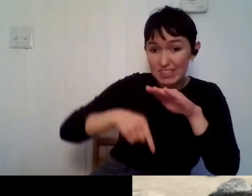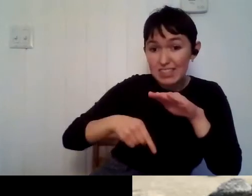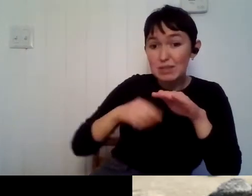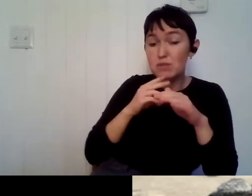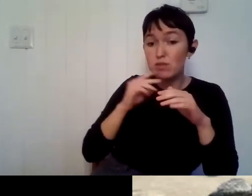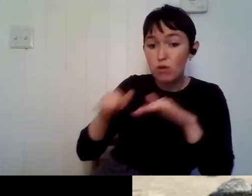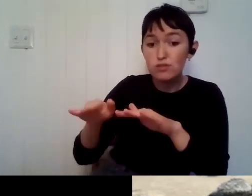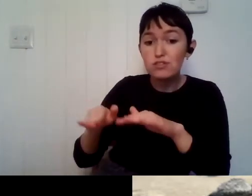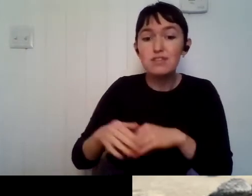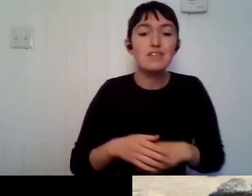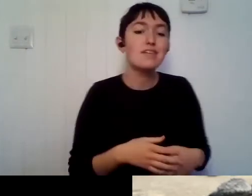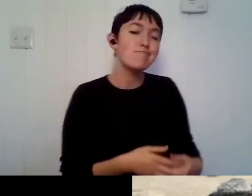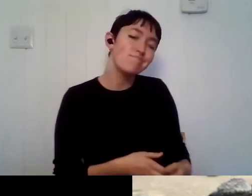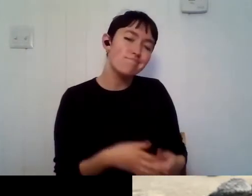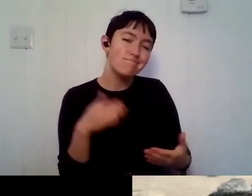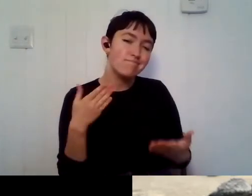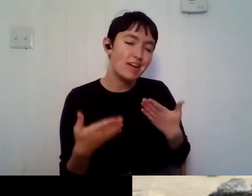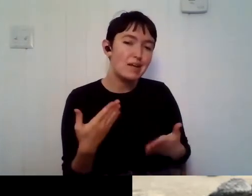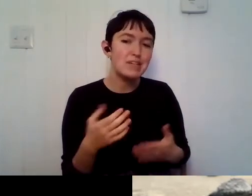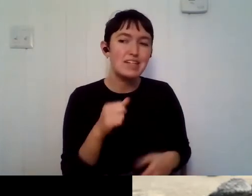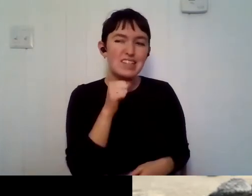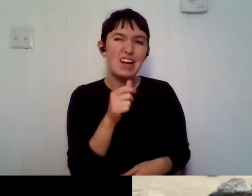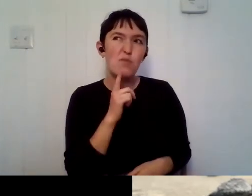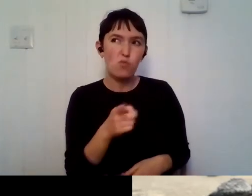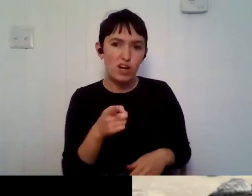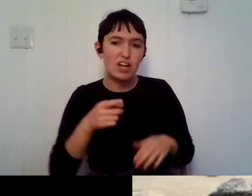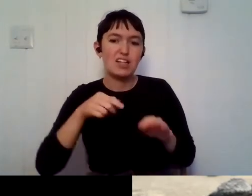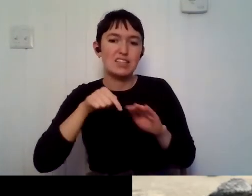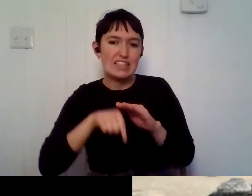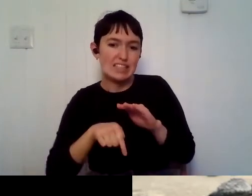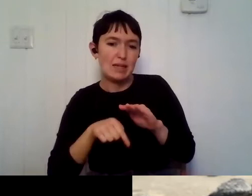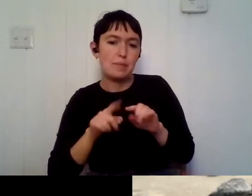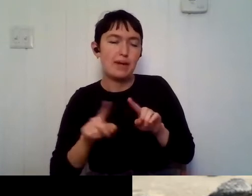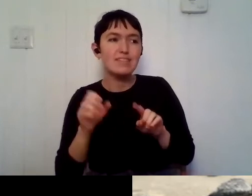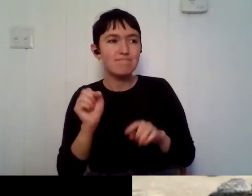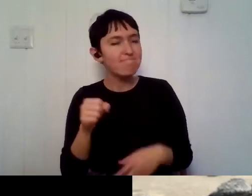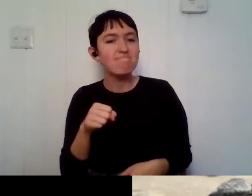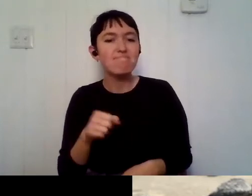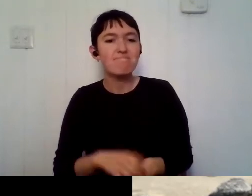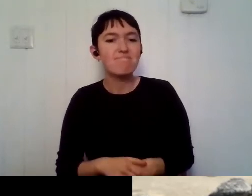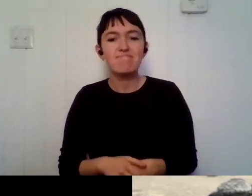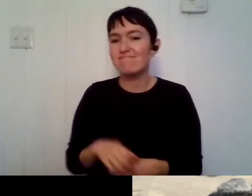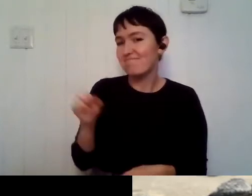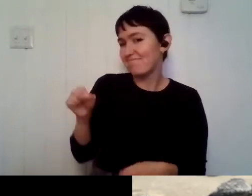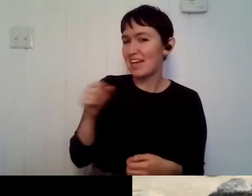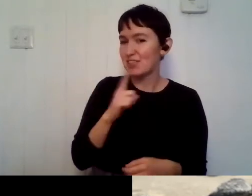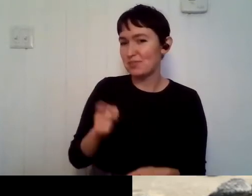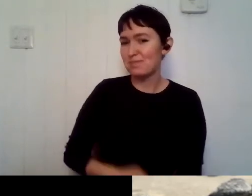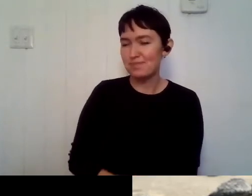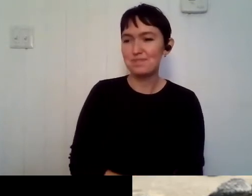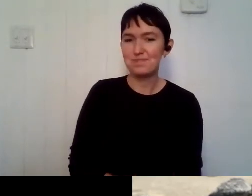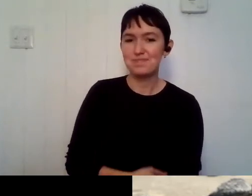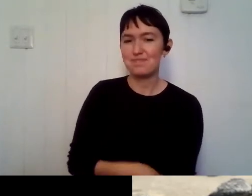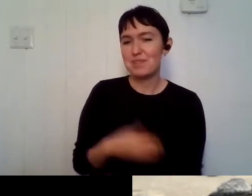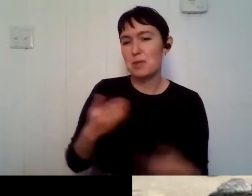Um, maybe not too deep, but I think I would say yes. Yeah. Let's say yes. Probably.